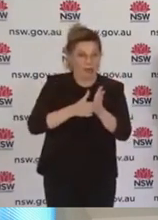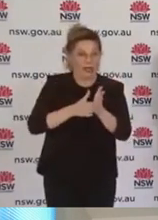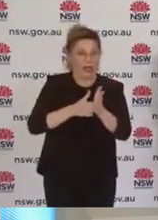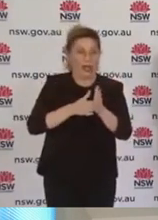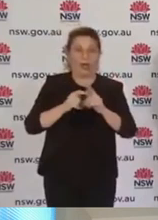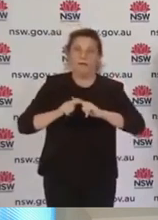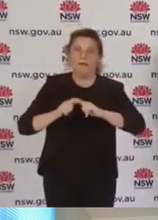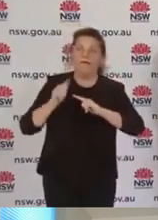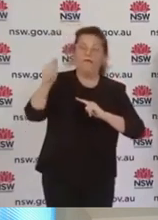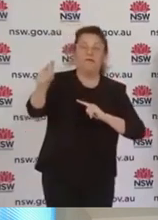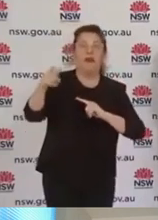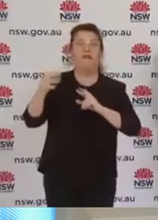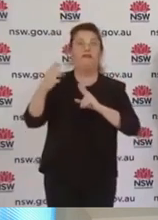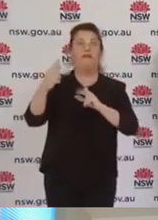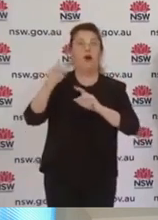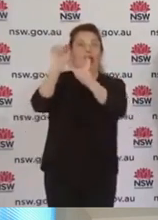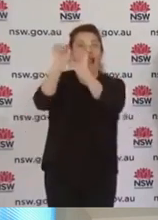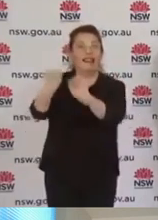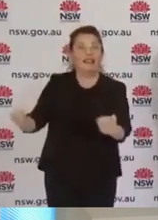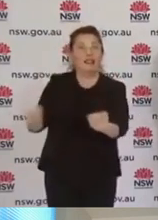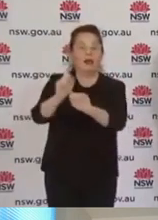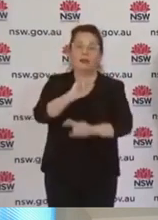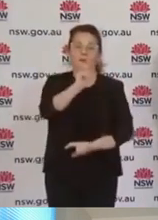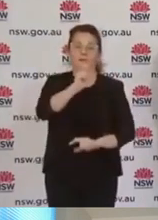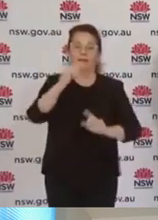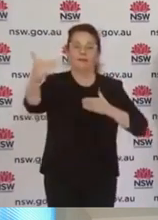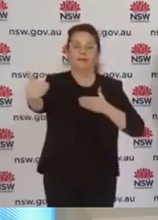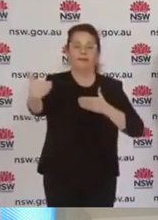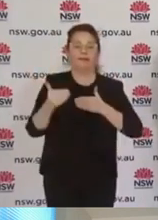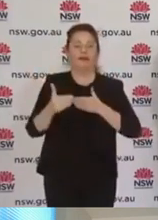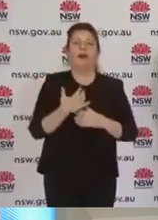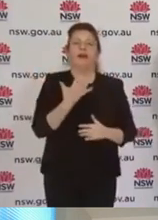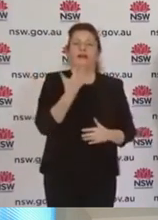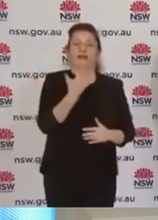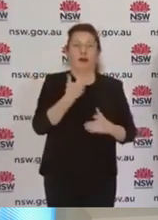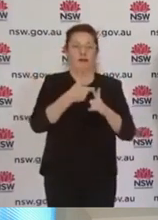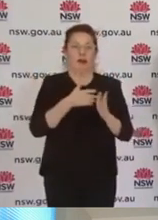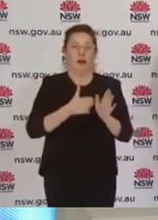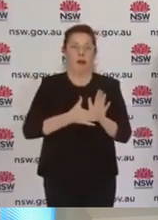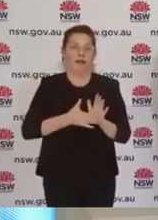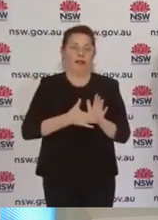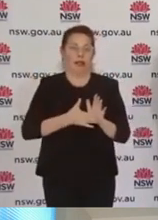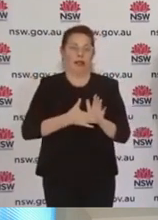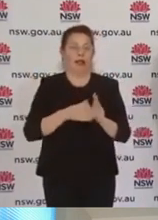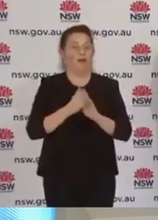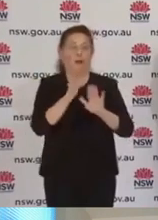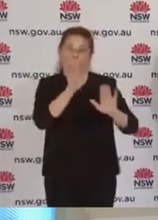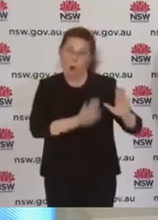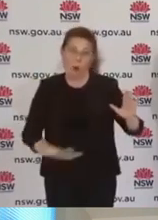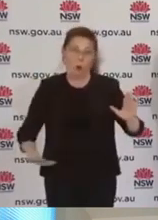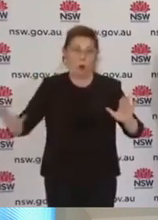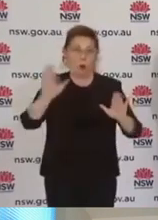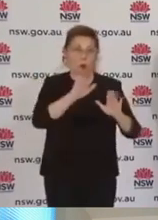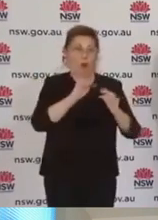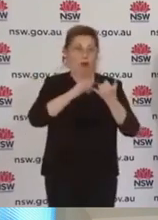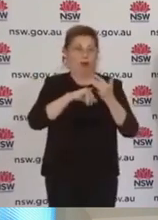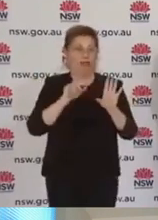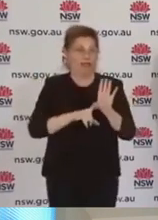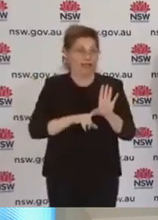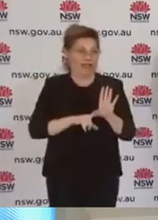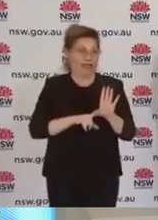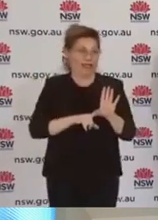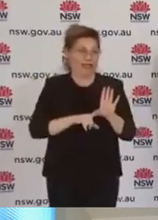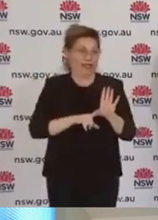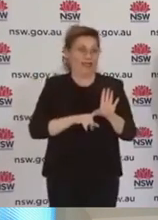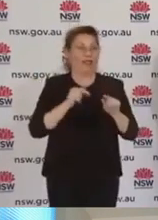10 kilometres from your home, it will be five kilometres from your home, and that's for all of Greater Sydney. All those areas which aren't the local government areas of